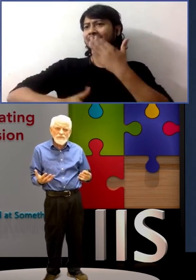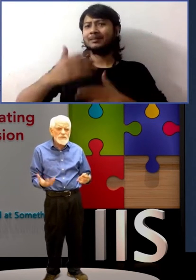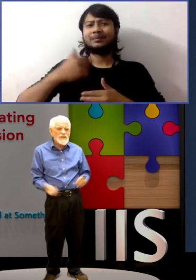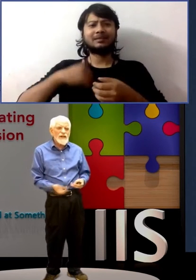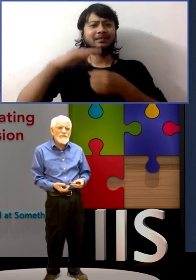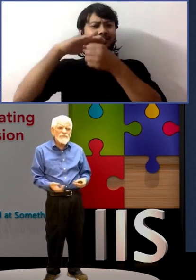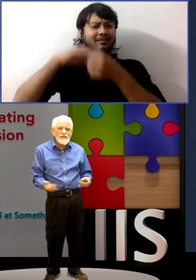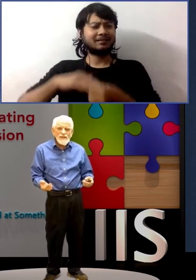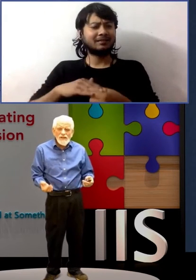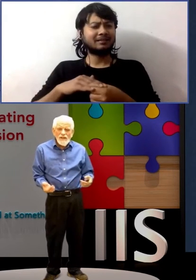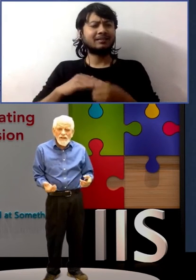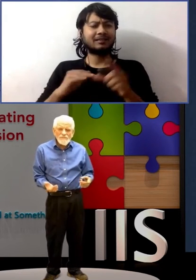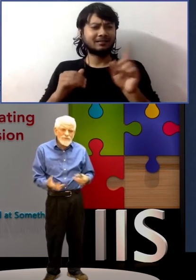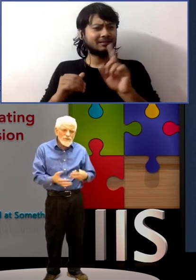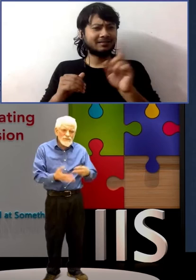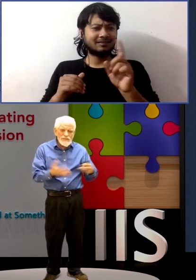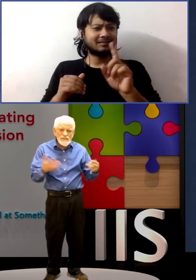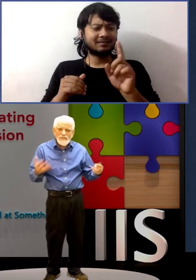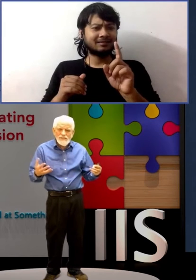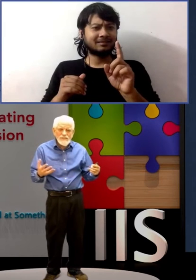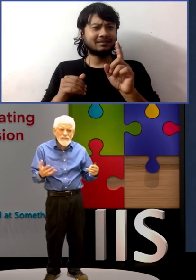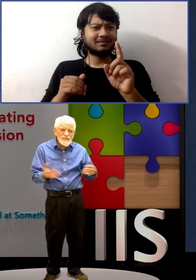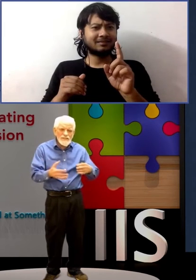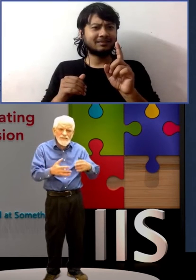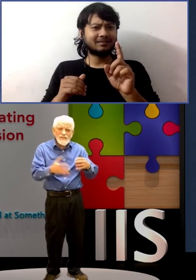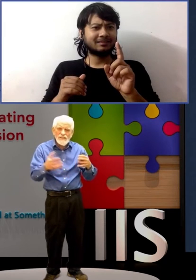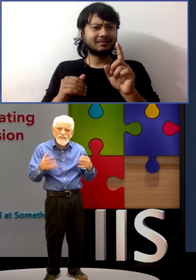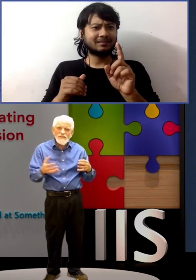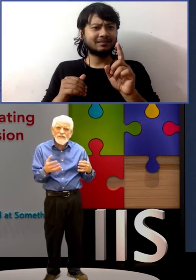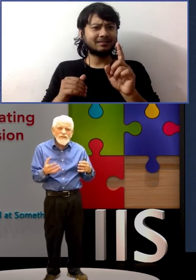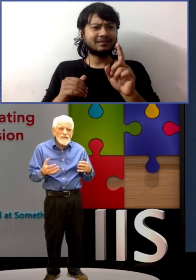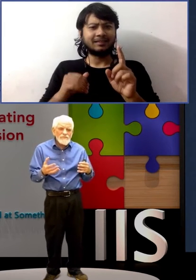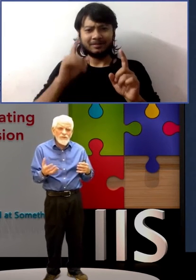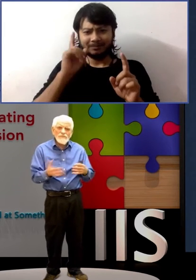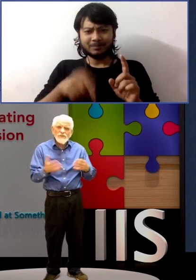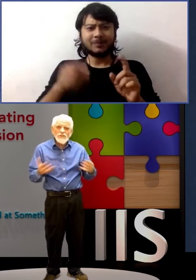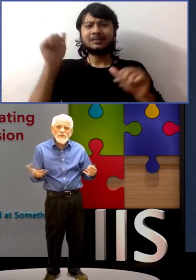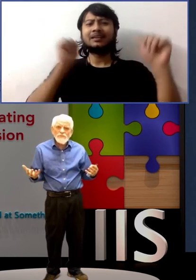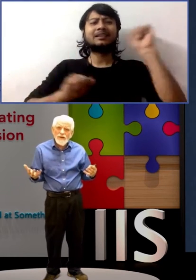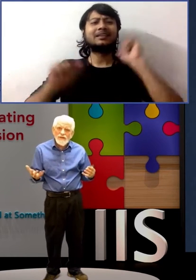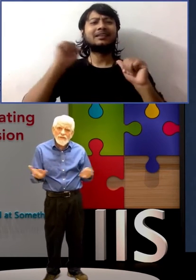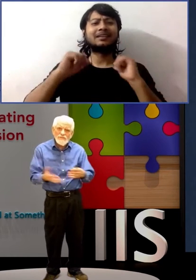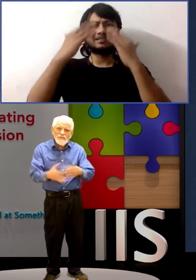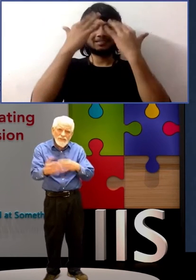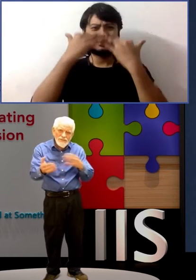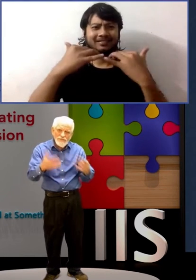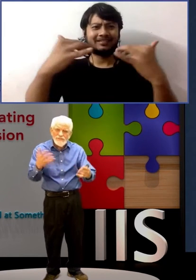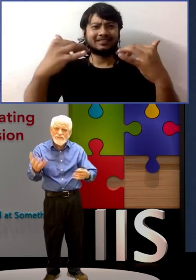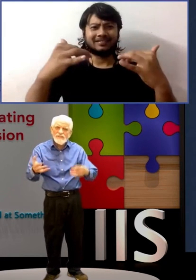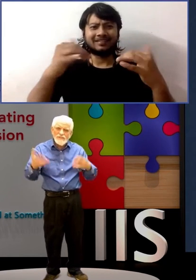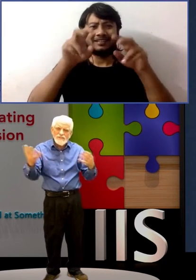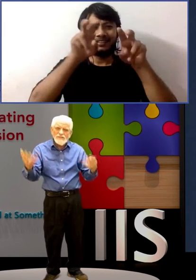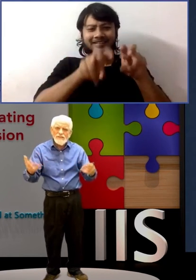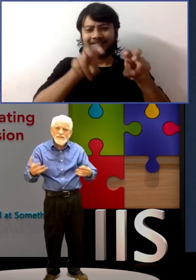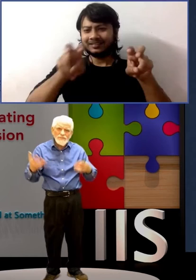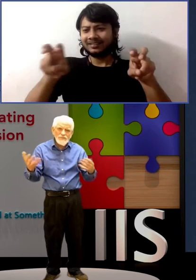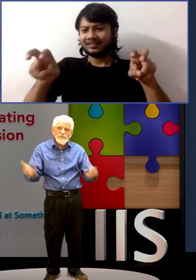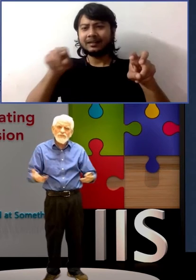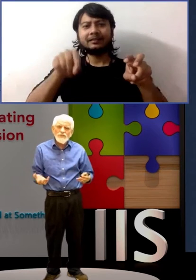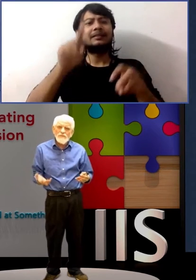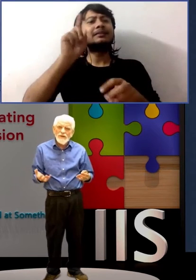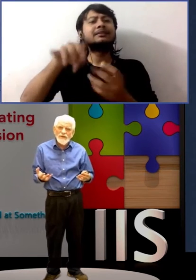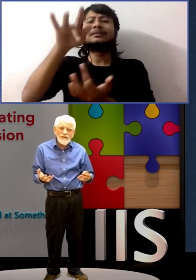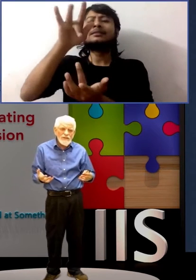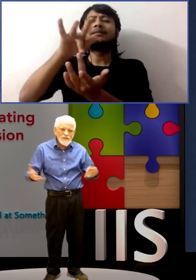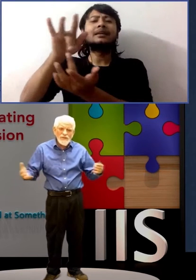seamless. We should have a few seats in the theater for the visually impaired and center seats for the